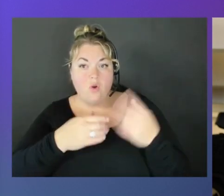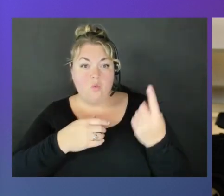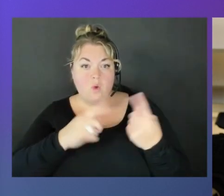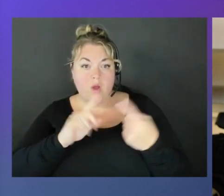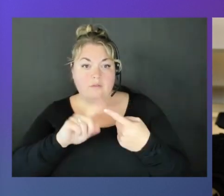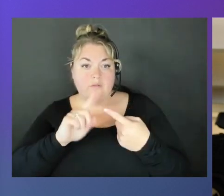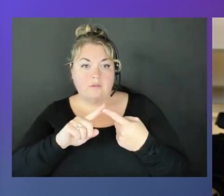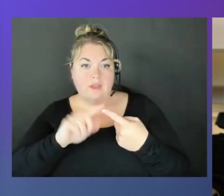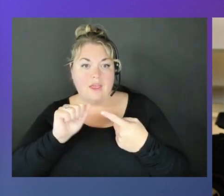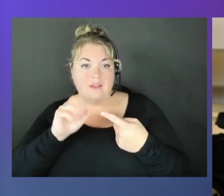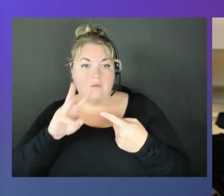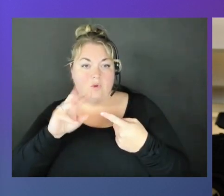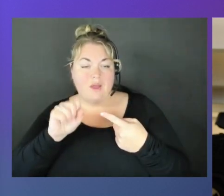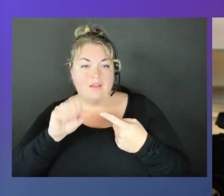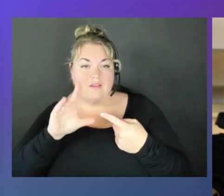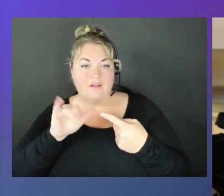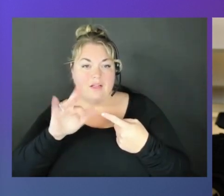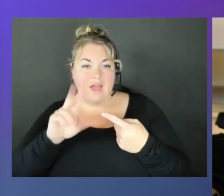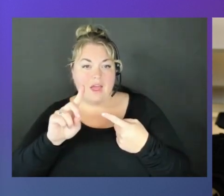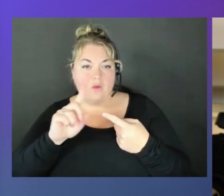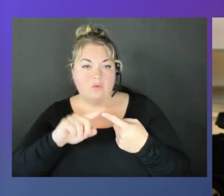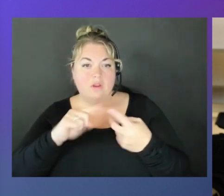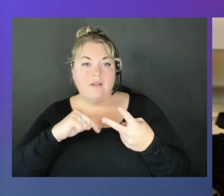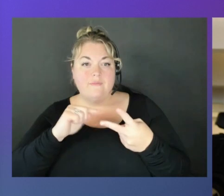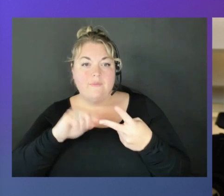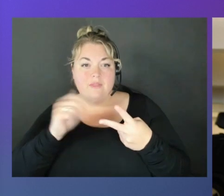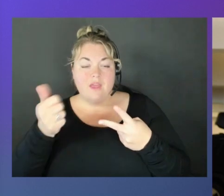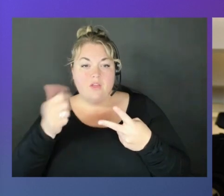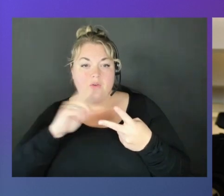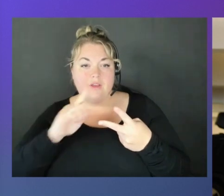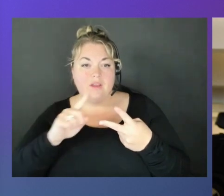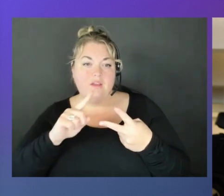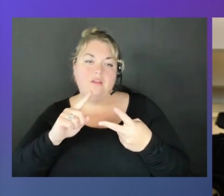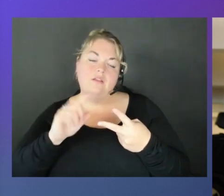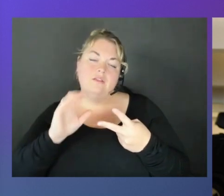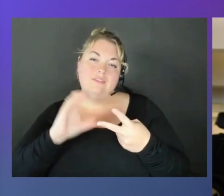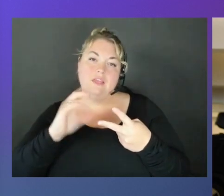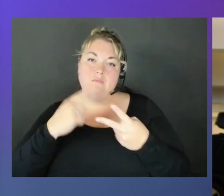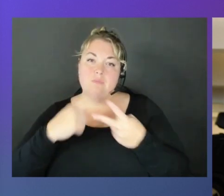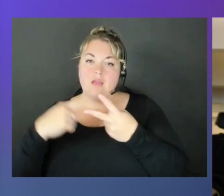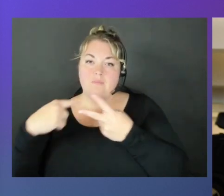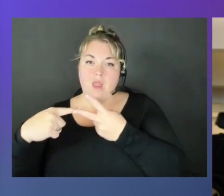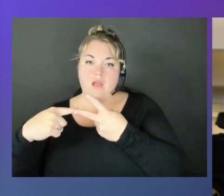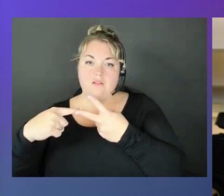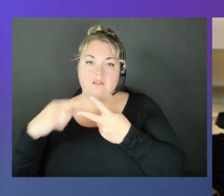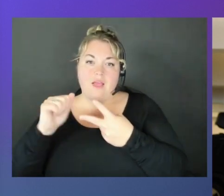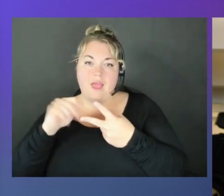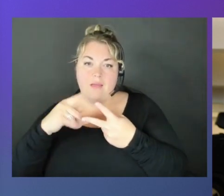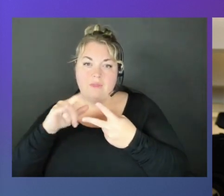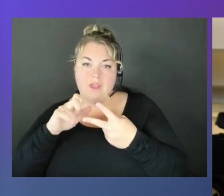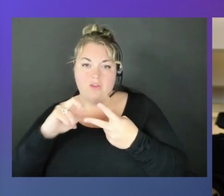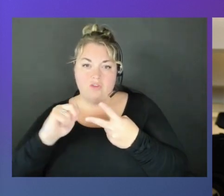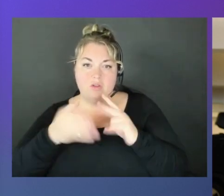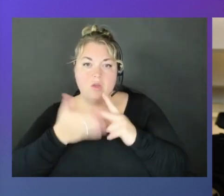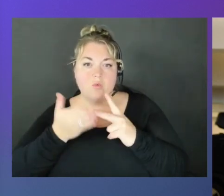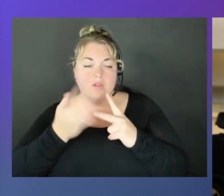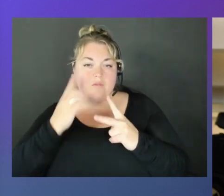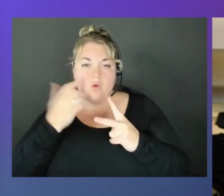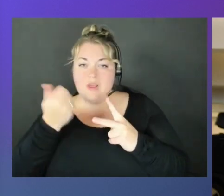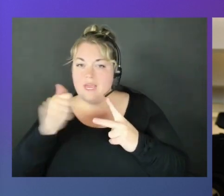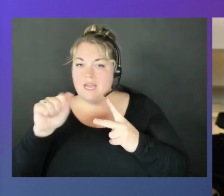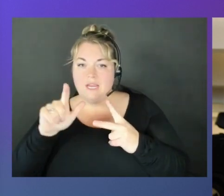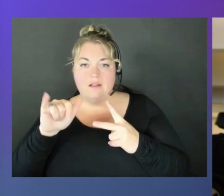AWS cloud, and the other is a C++ application running on almost any Linux embedded